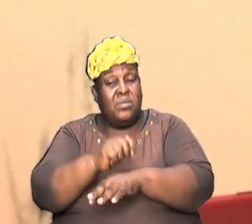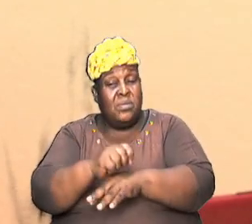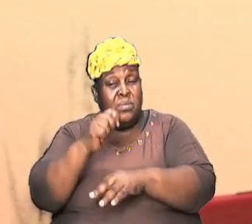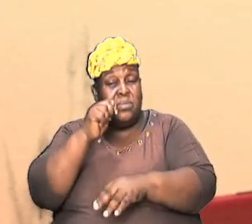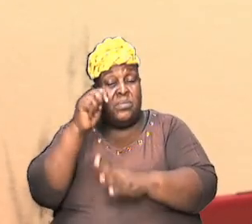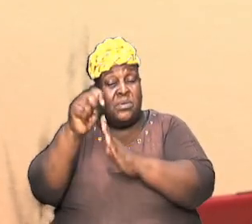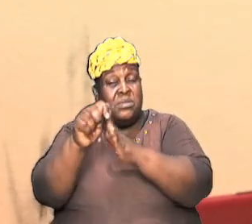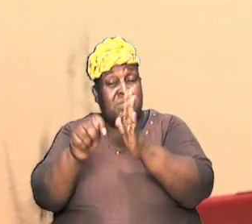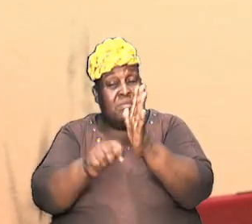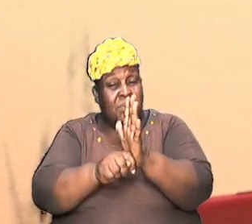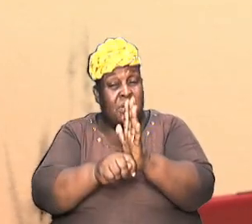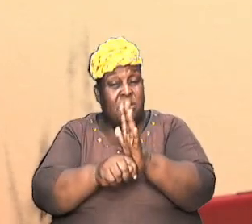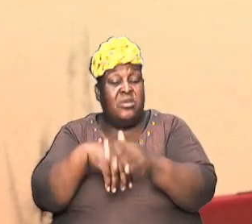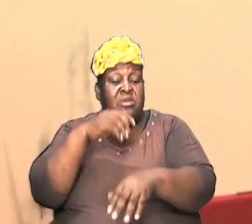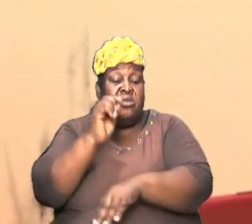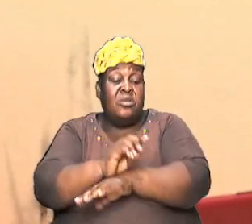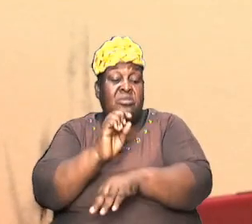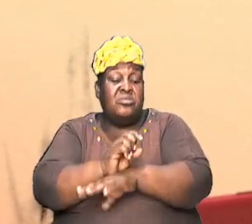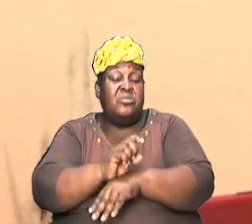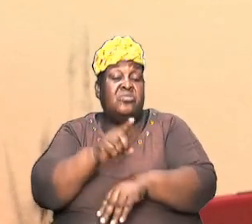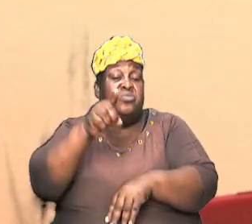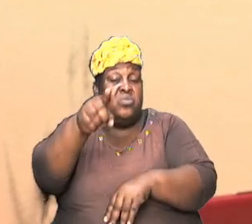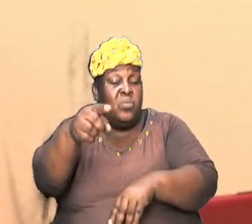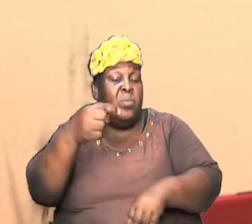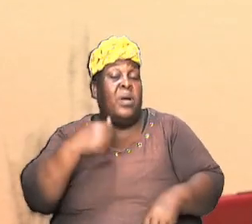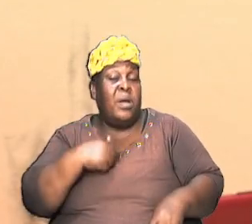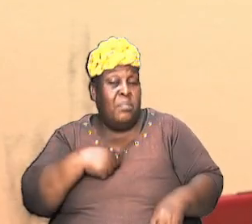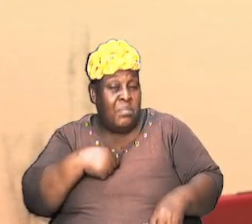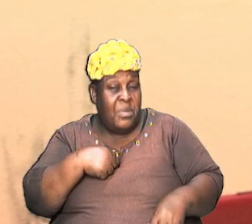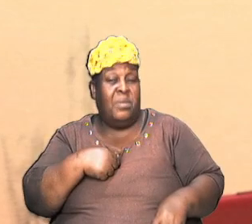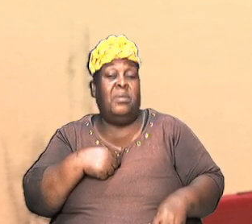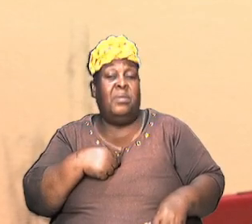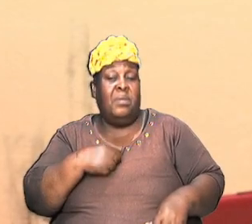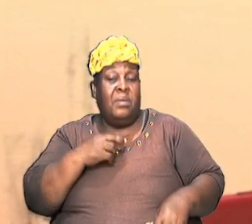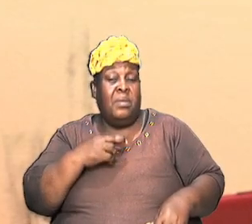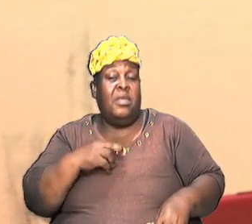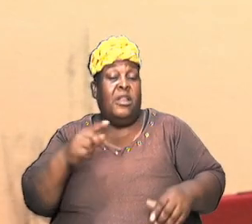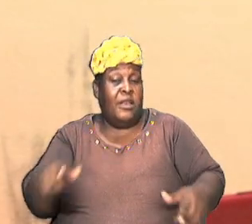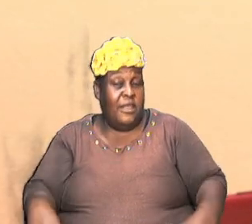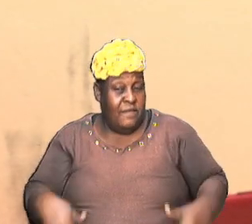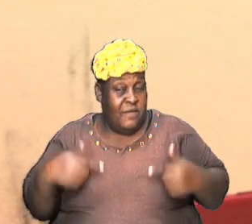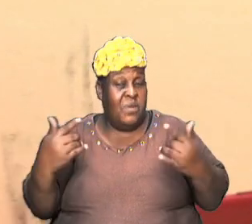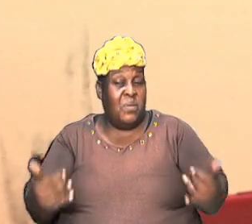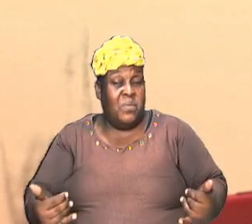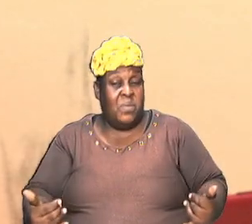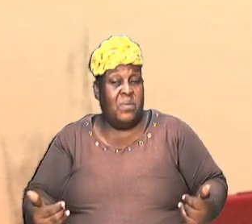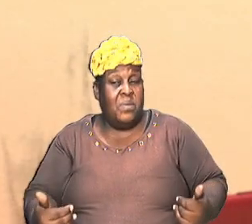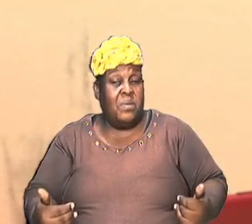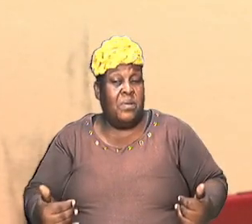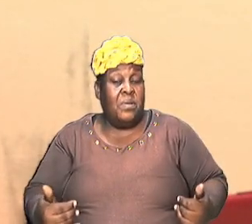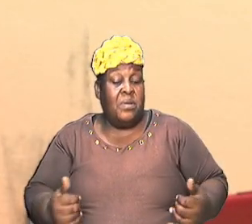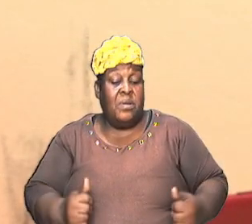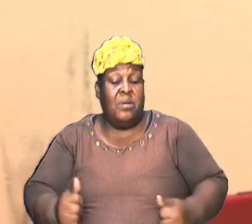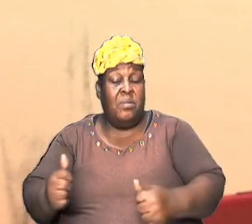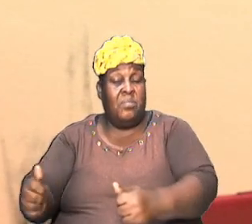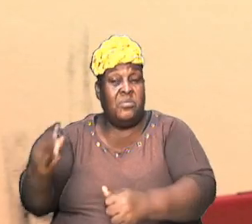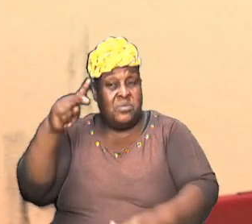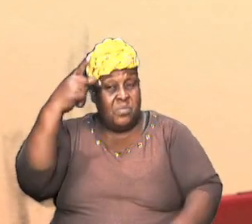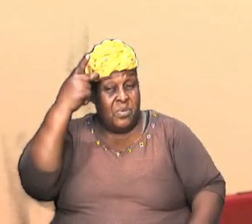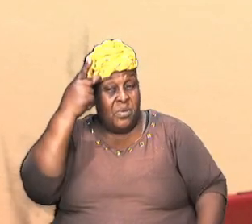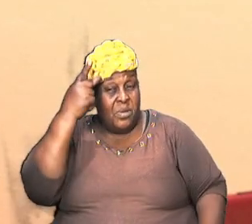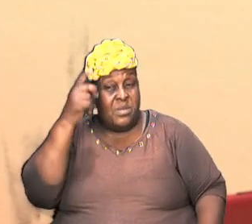the age that you and I are a part of the apostle Paul makes mention